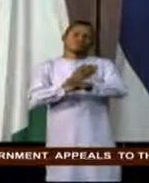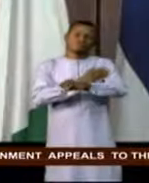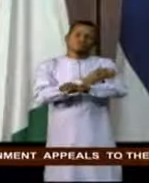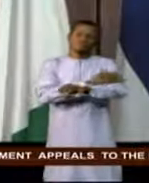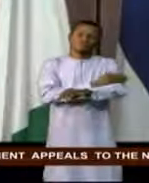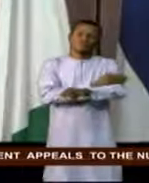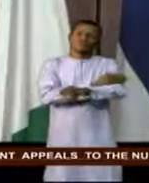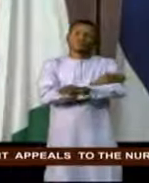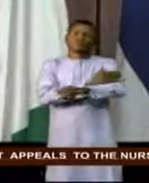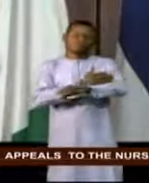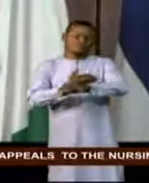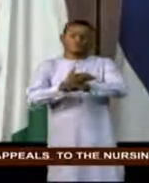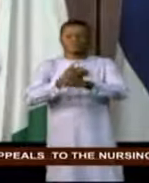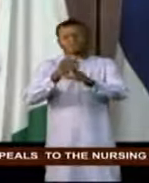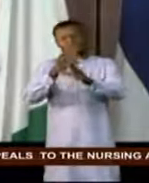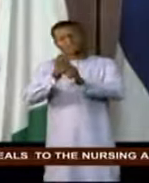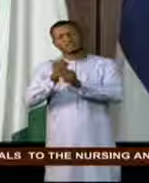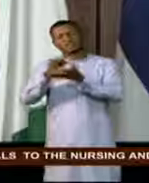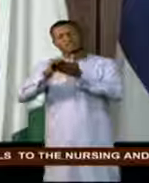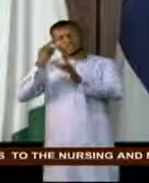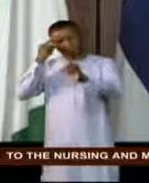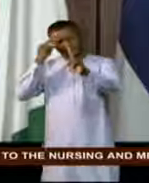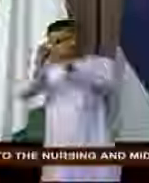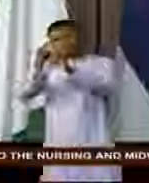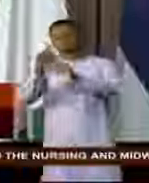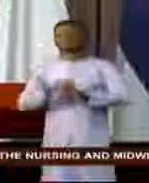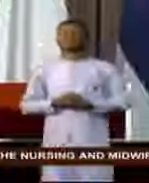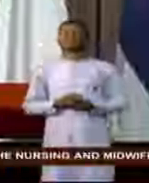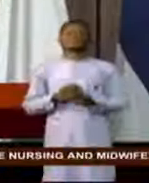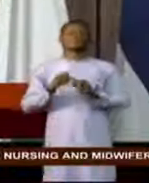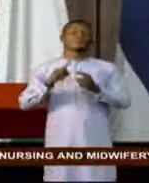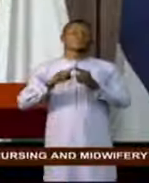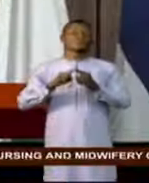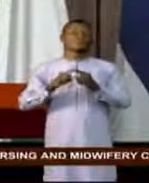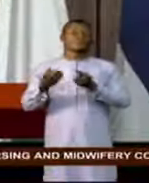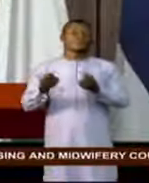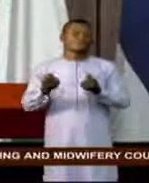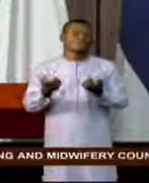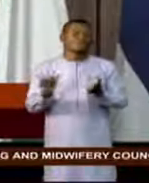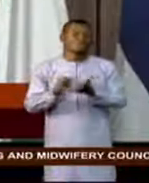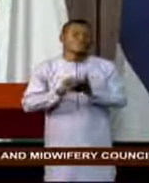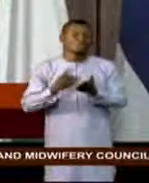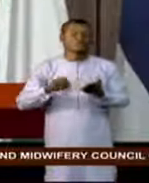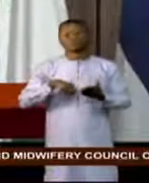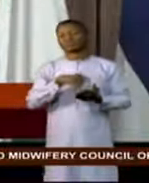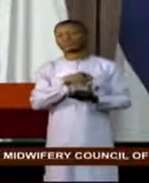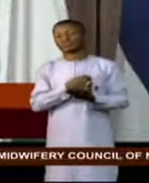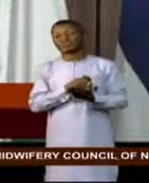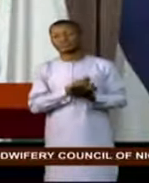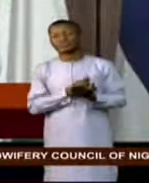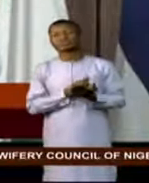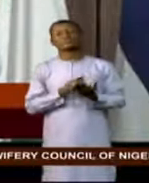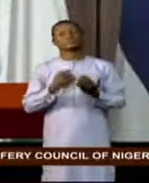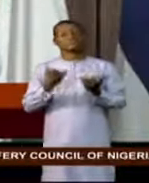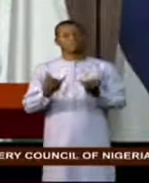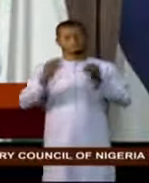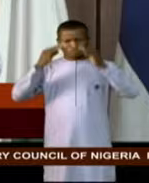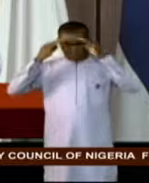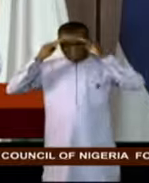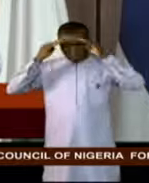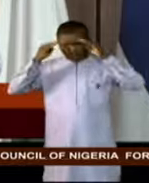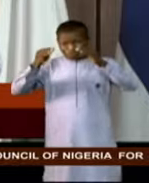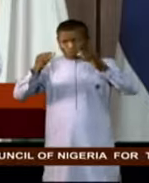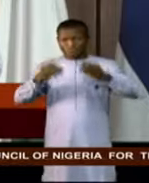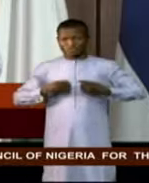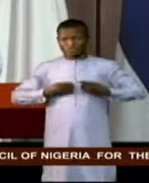achieving the sustainable development goals. to address this, we have rededicated efforts